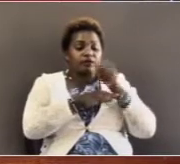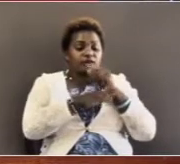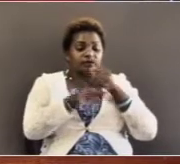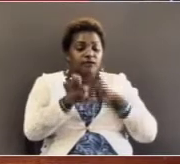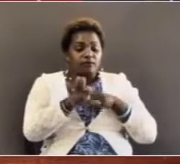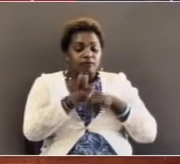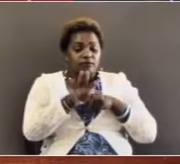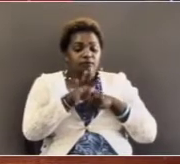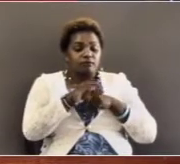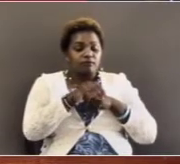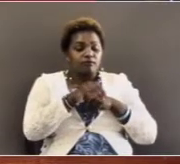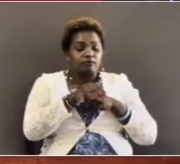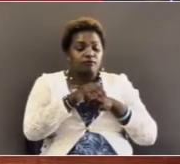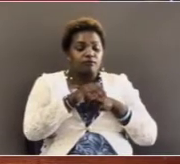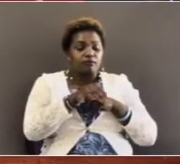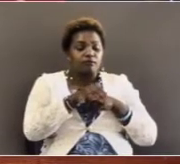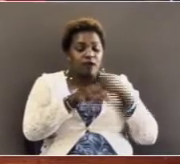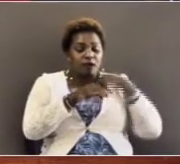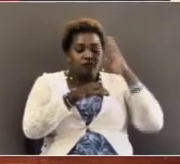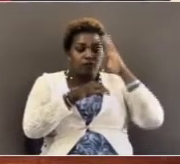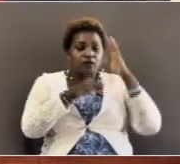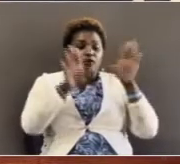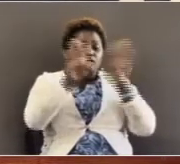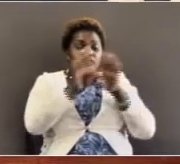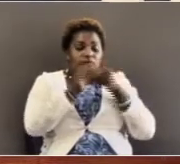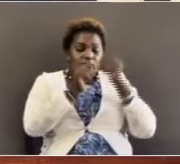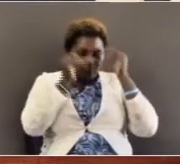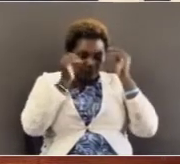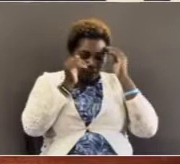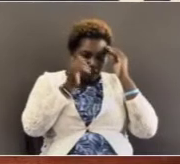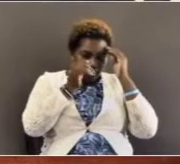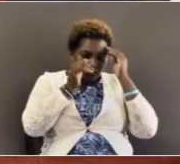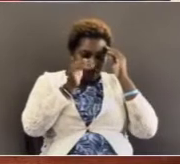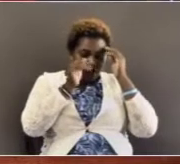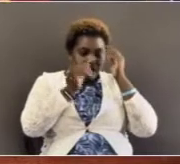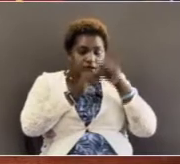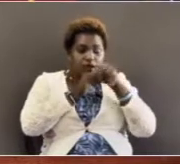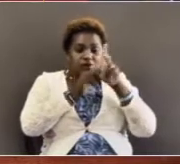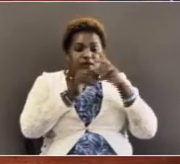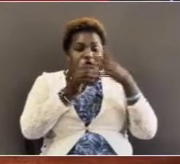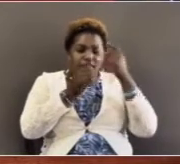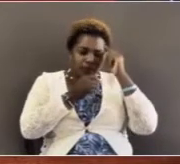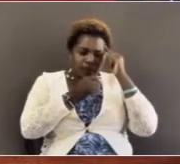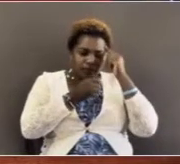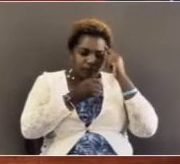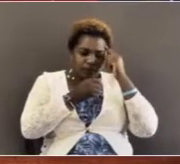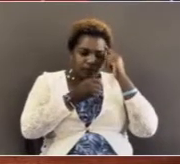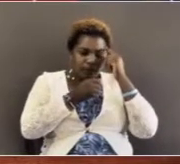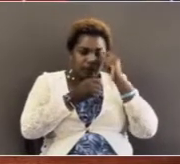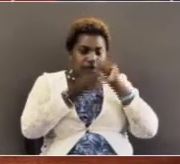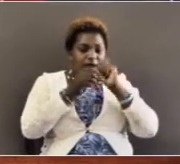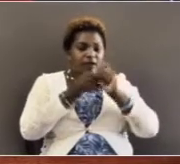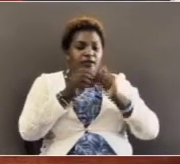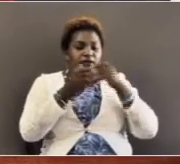time. I will put my law into their minds and write it in their hearts.